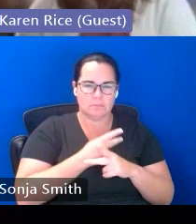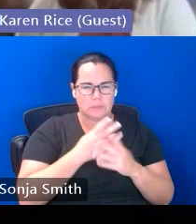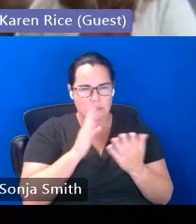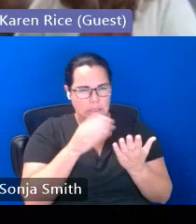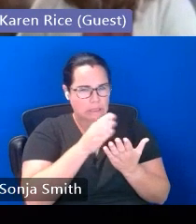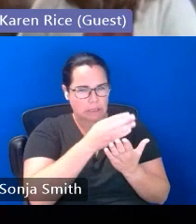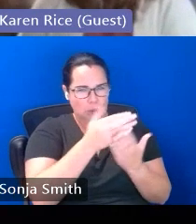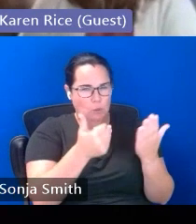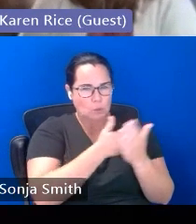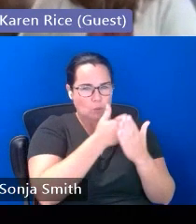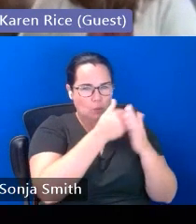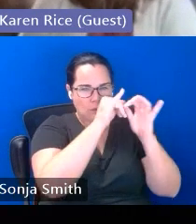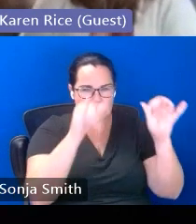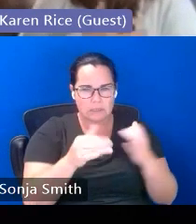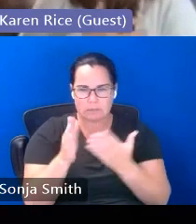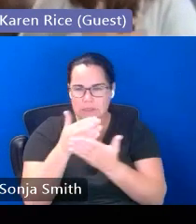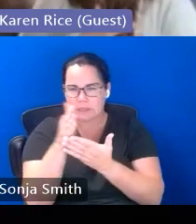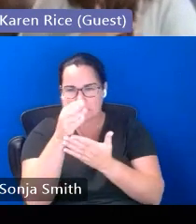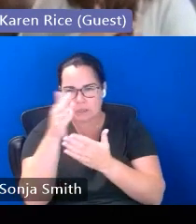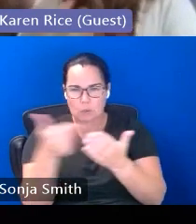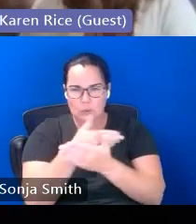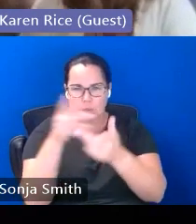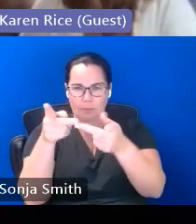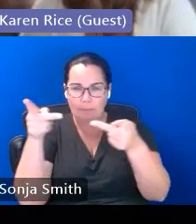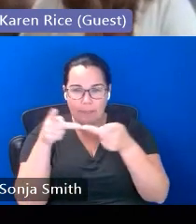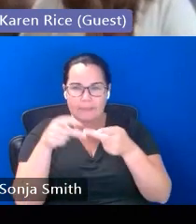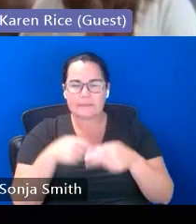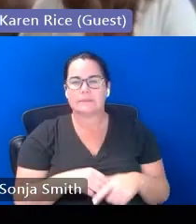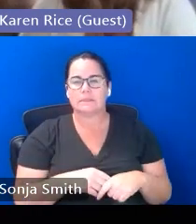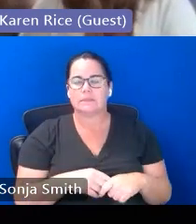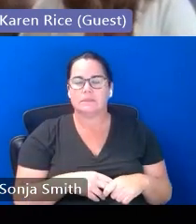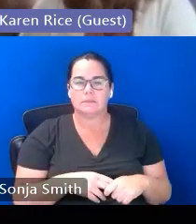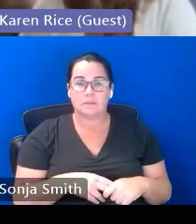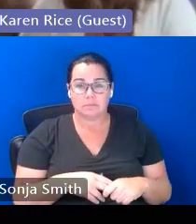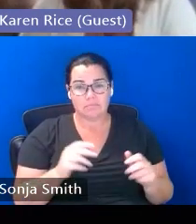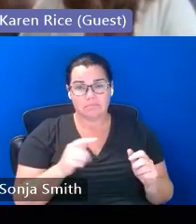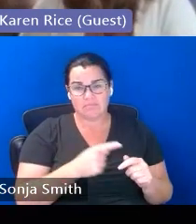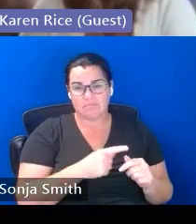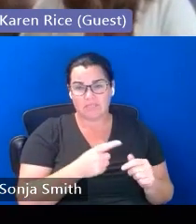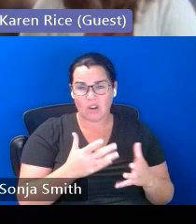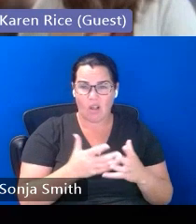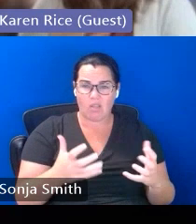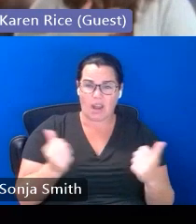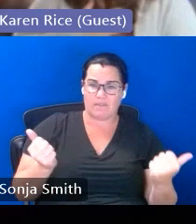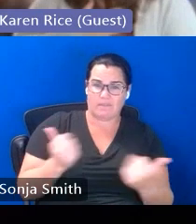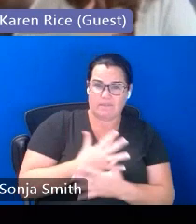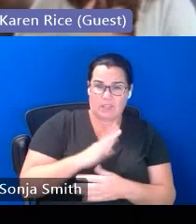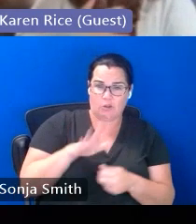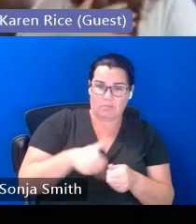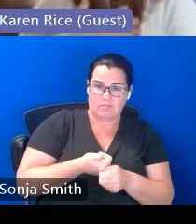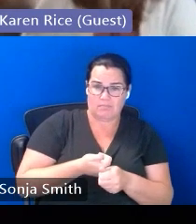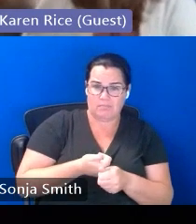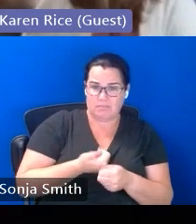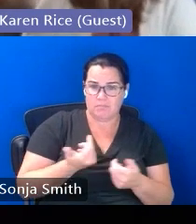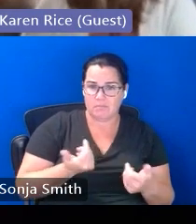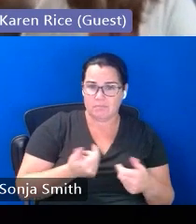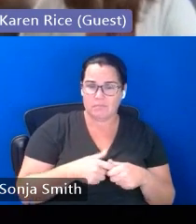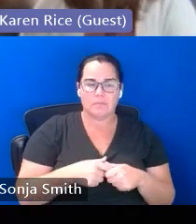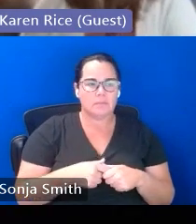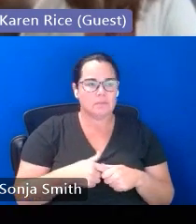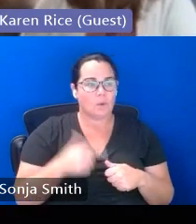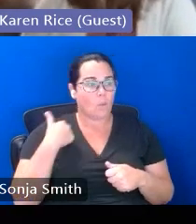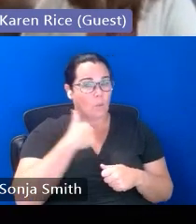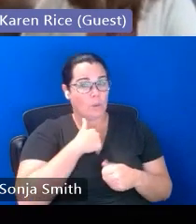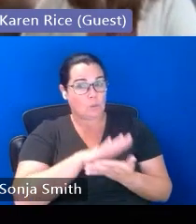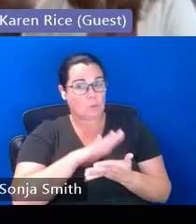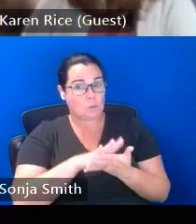systems they can be really um really fearful of what that looks like and so as school staff it's really our